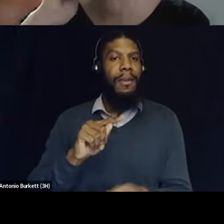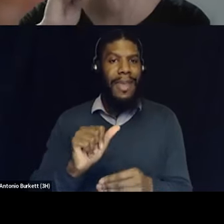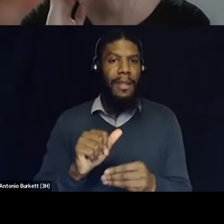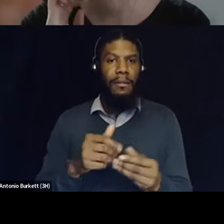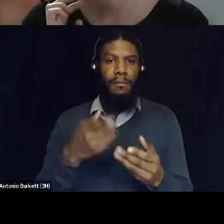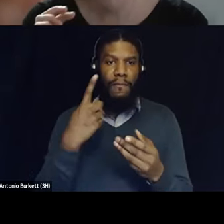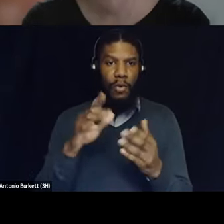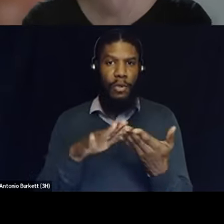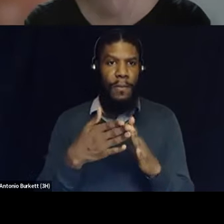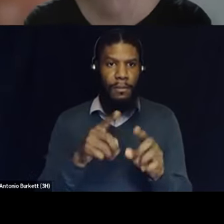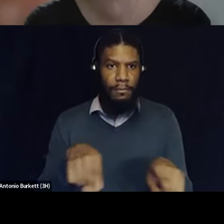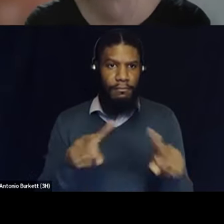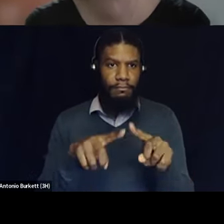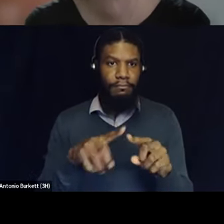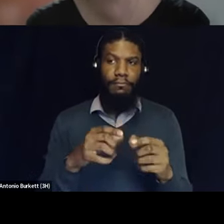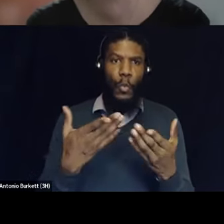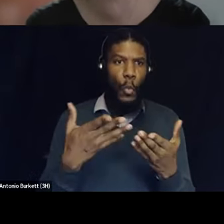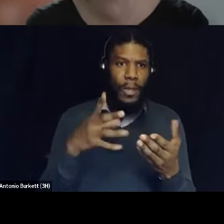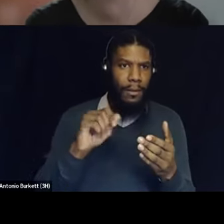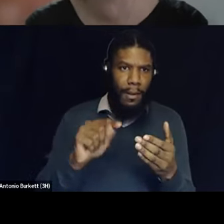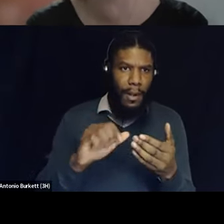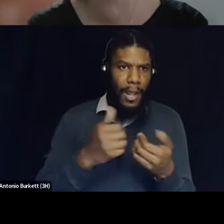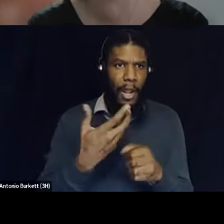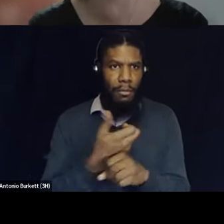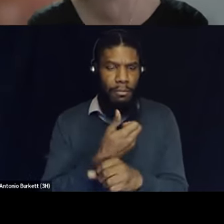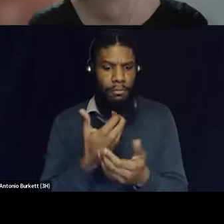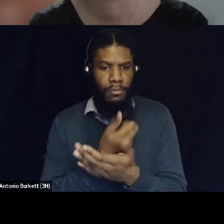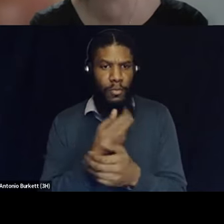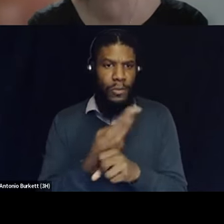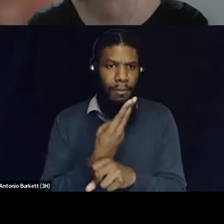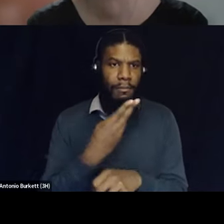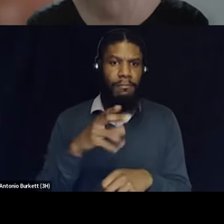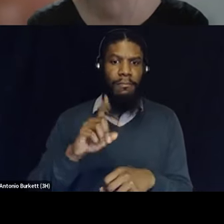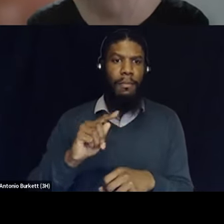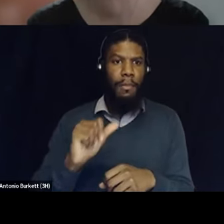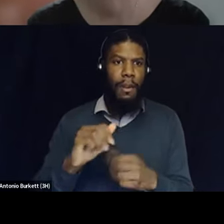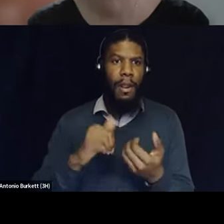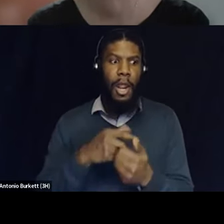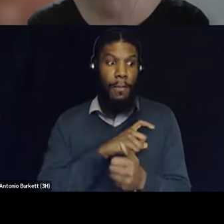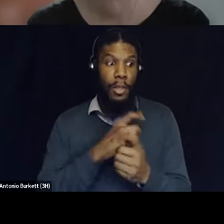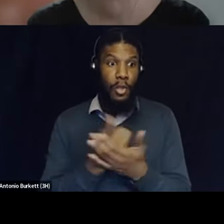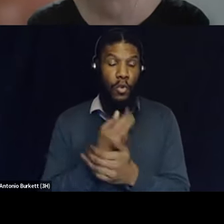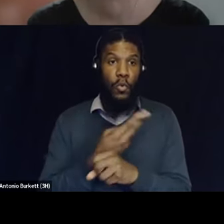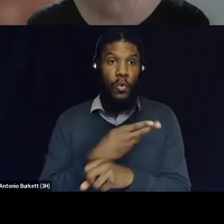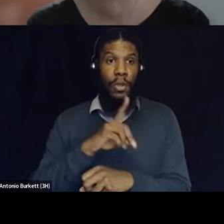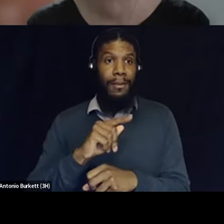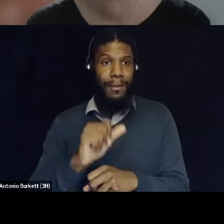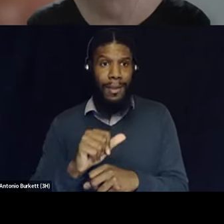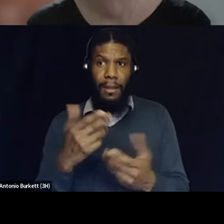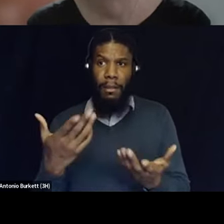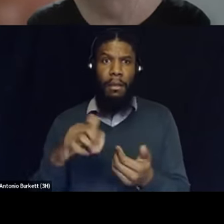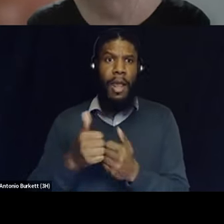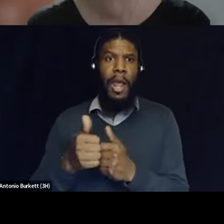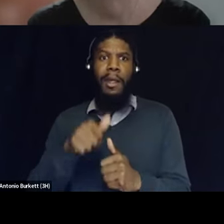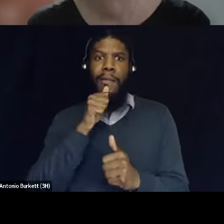work why do they make money off of it how how does the police use data how do immigration agents use data you know how do we continue to organize